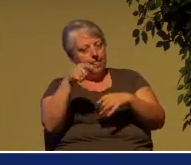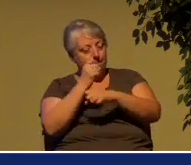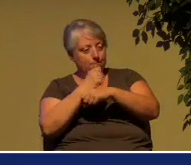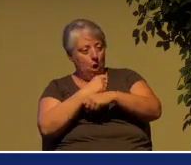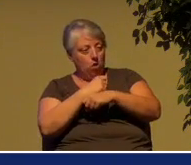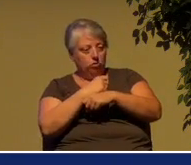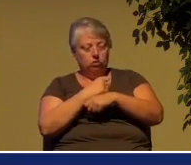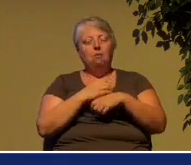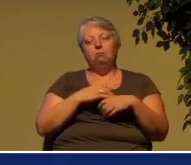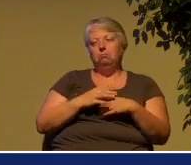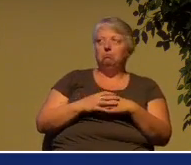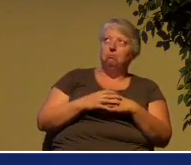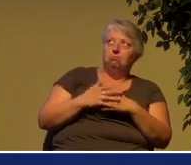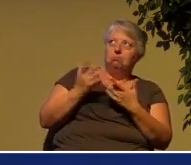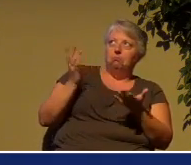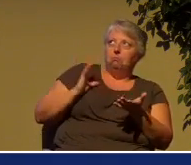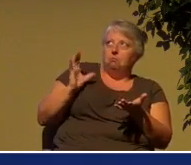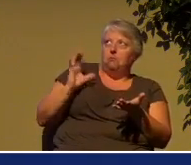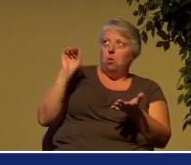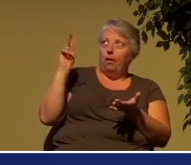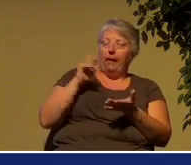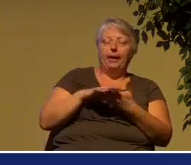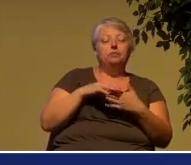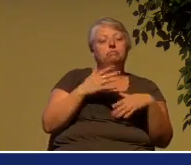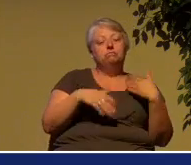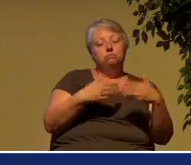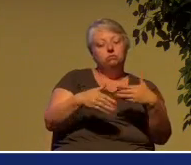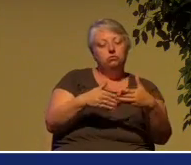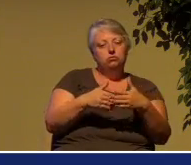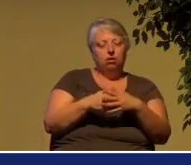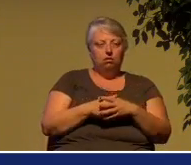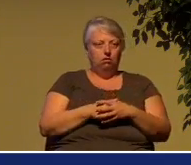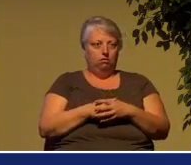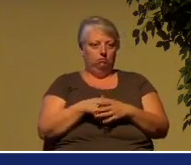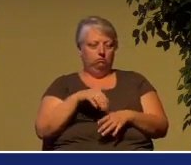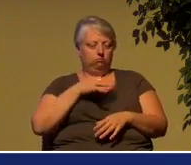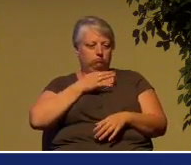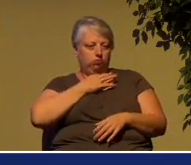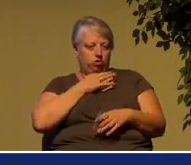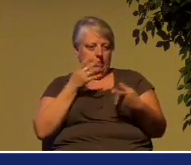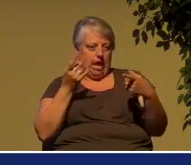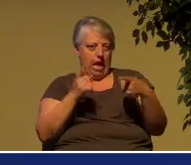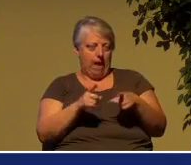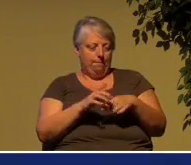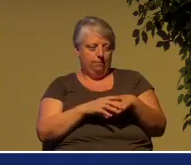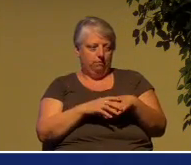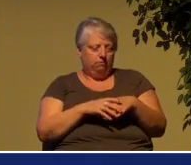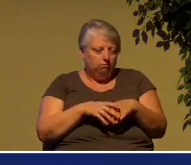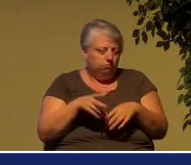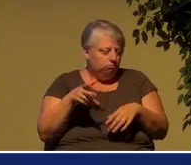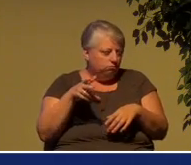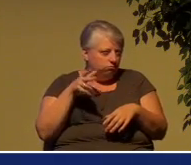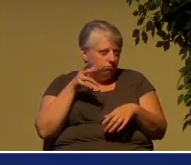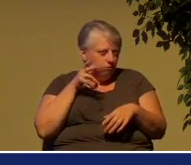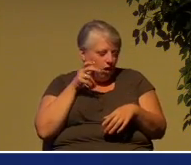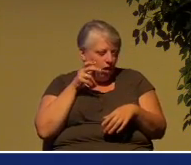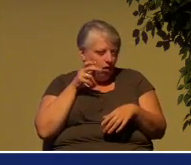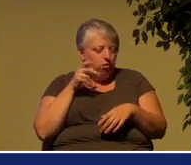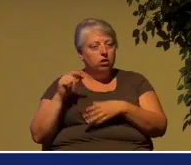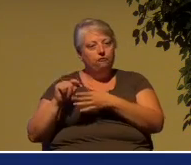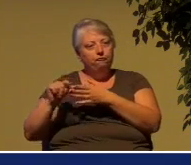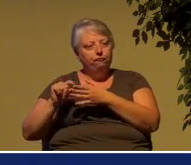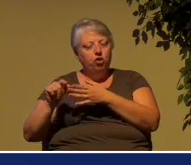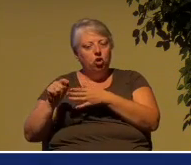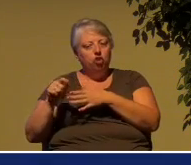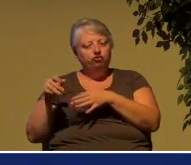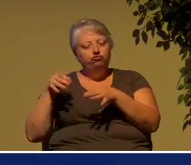And as he prophesies to the bones, a curious thing happens. He hears a noise. The text describes it as a rattling